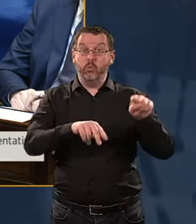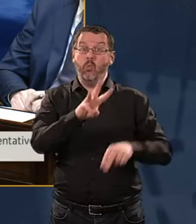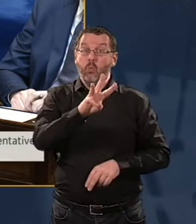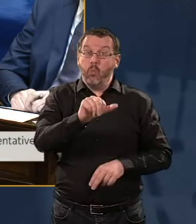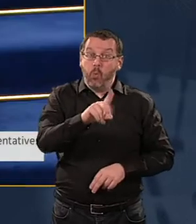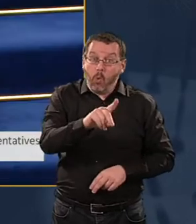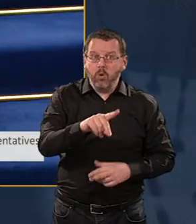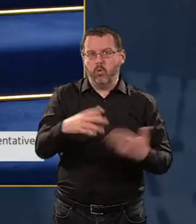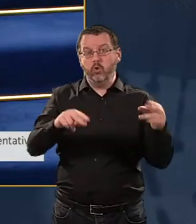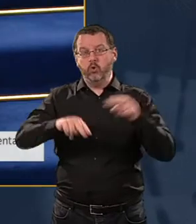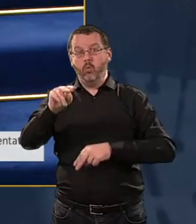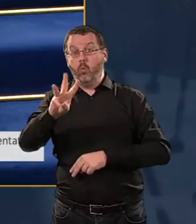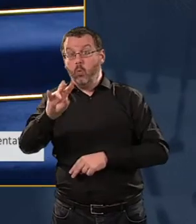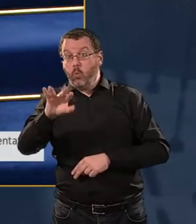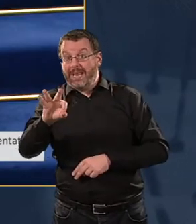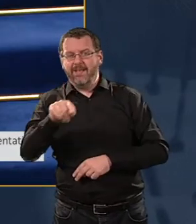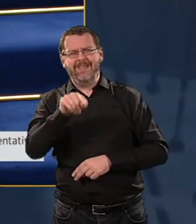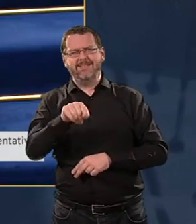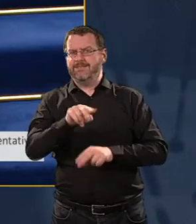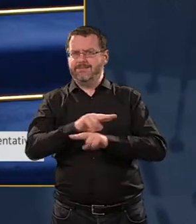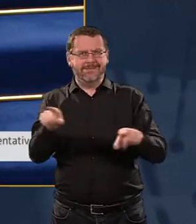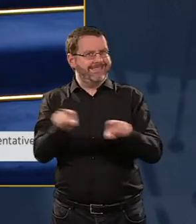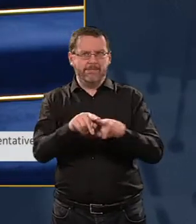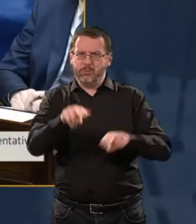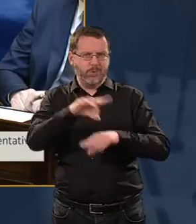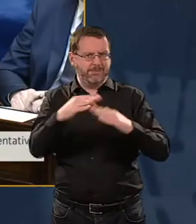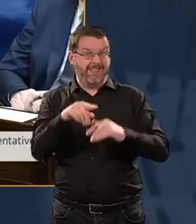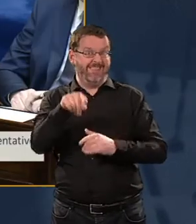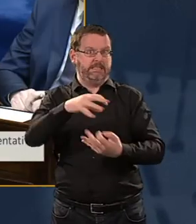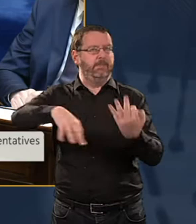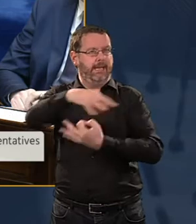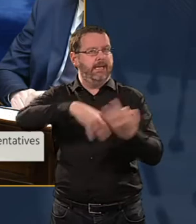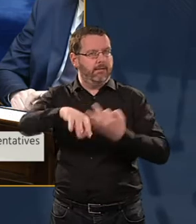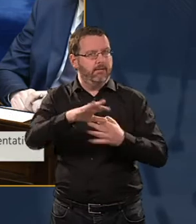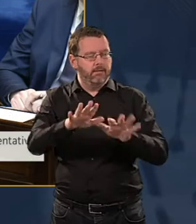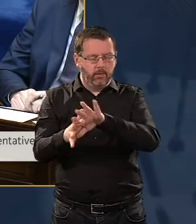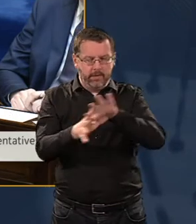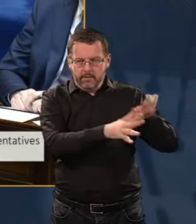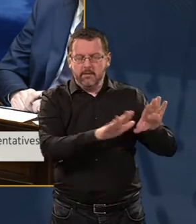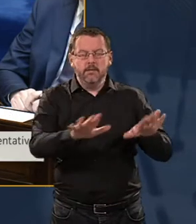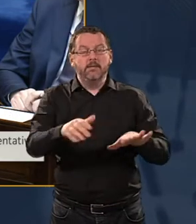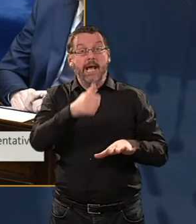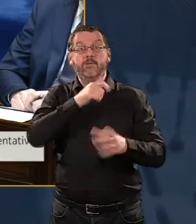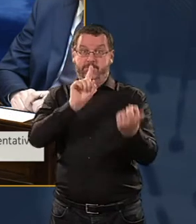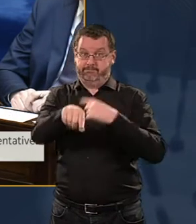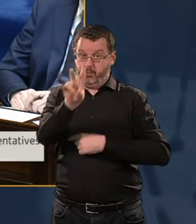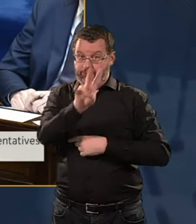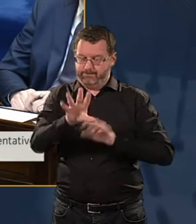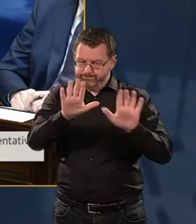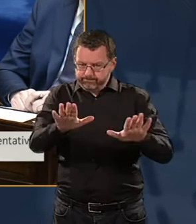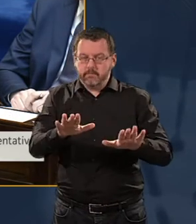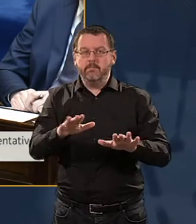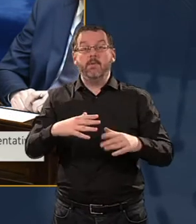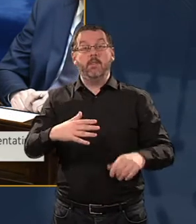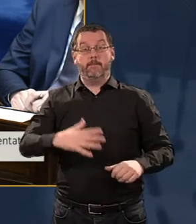you know, they're the ones who need to consider these things. To answer the question, Count Corla, maternity